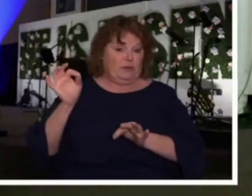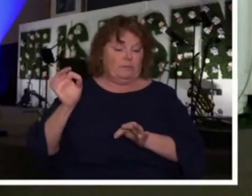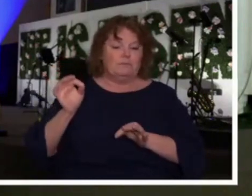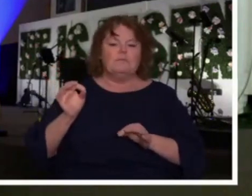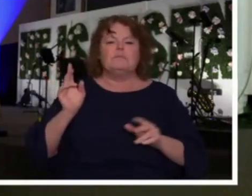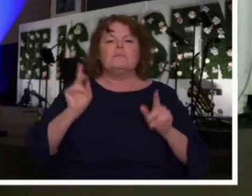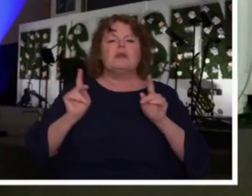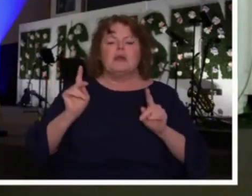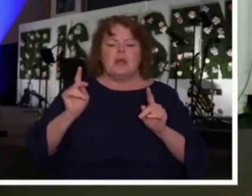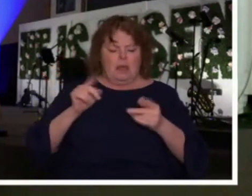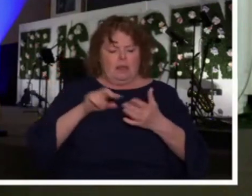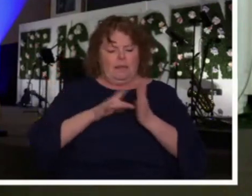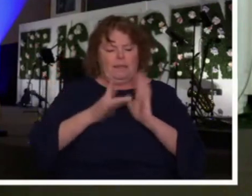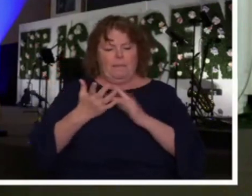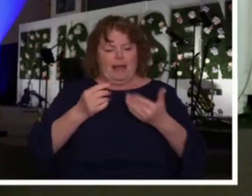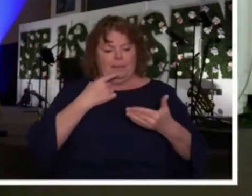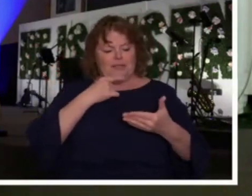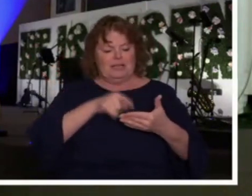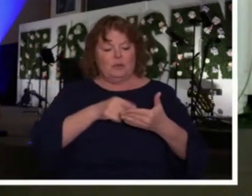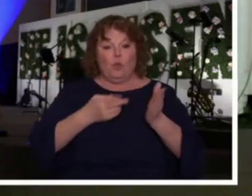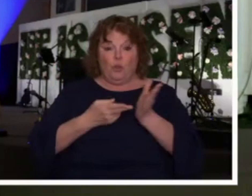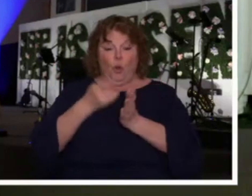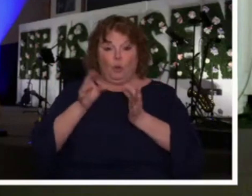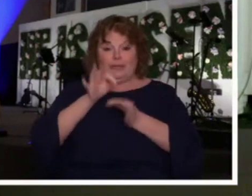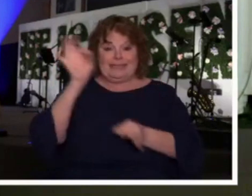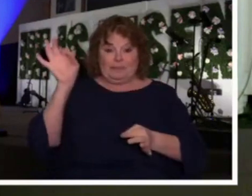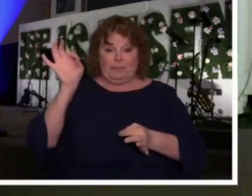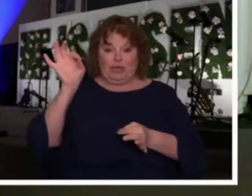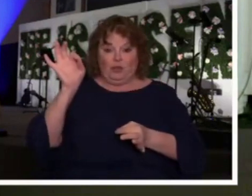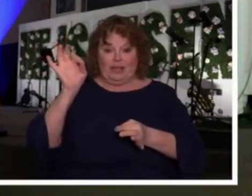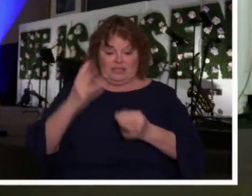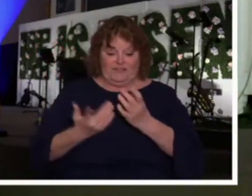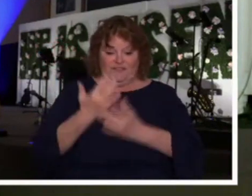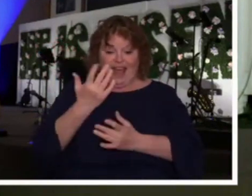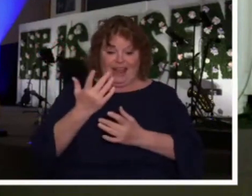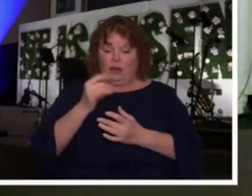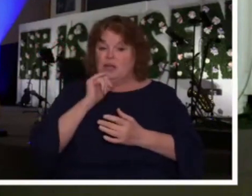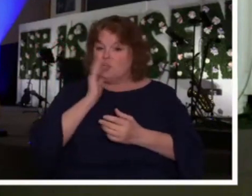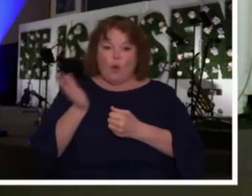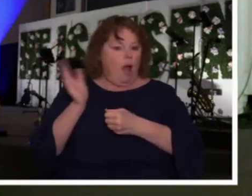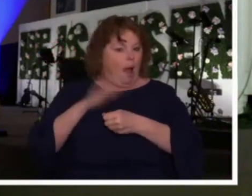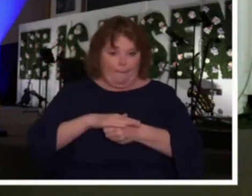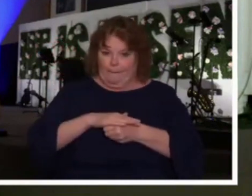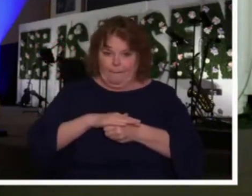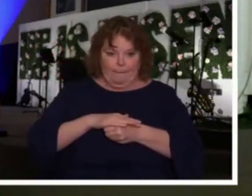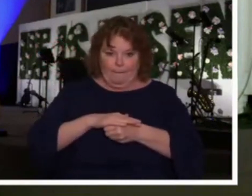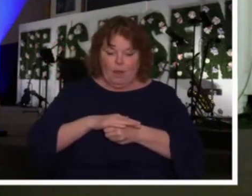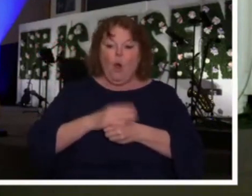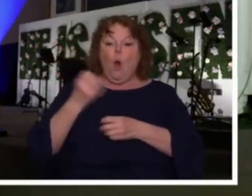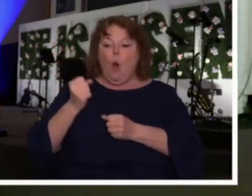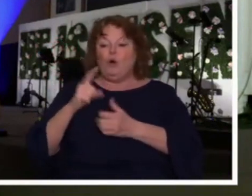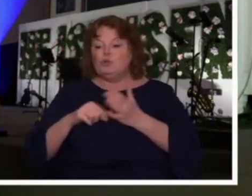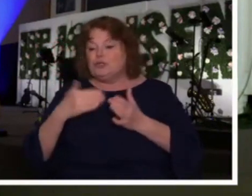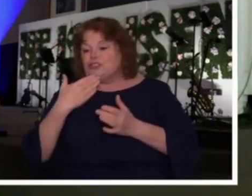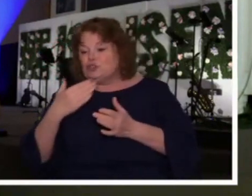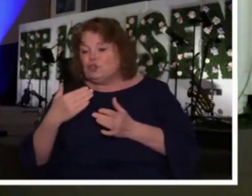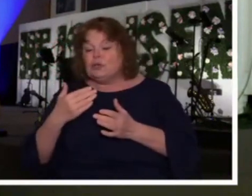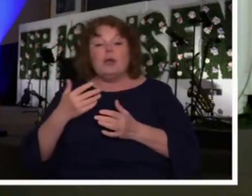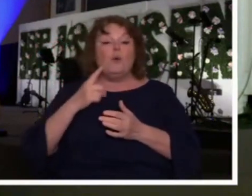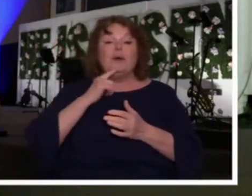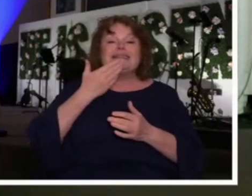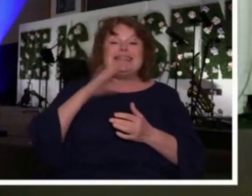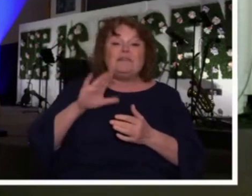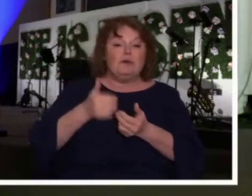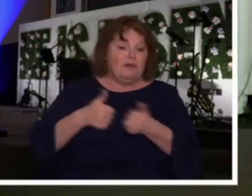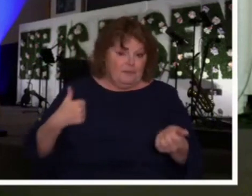the Spirit's fire out. Do not treat prophecies with contempt. Test everything. Hold on to the good. avoid every kind of evil.